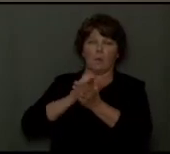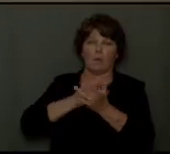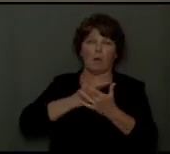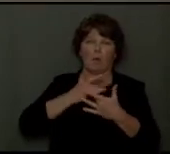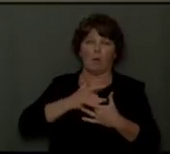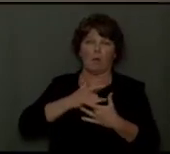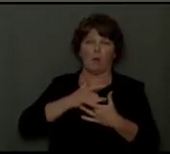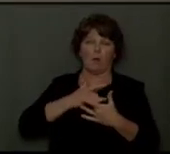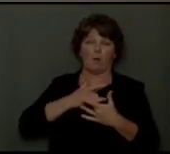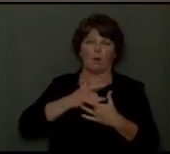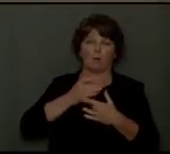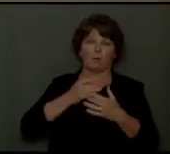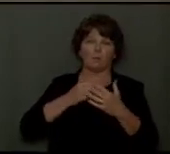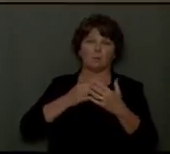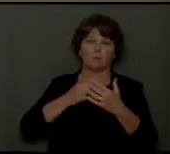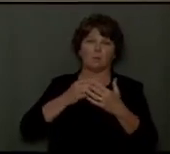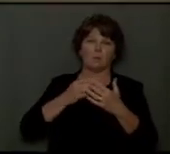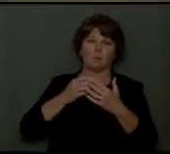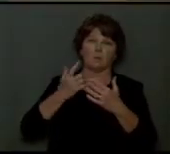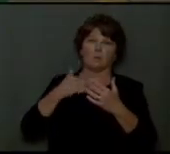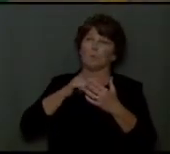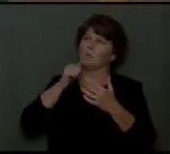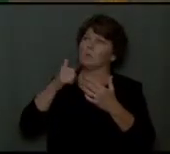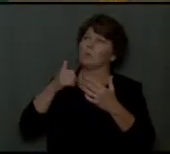from the kindness of the living God.